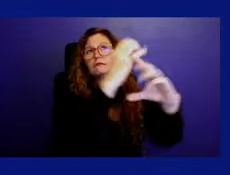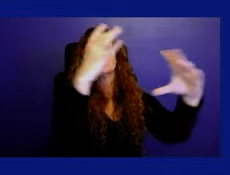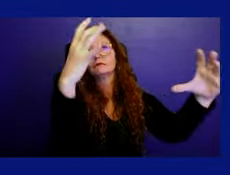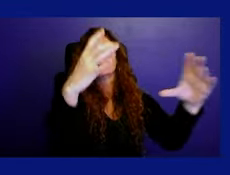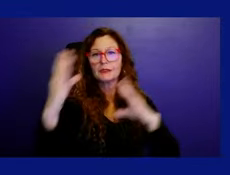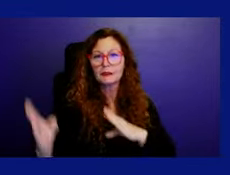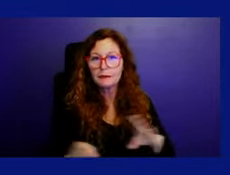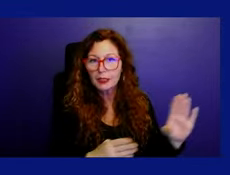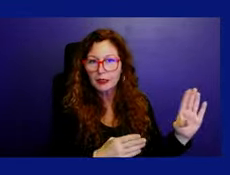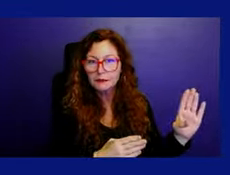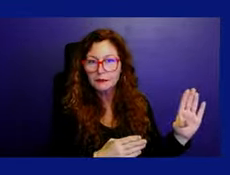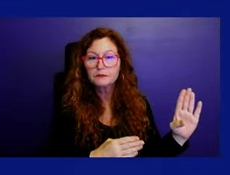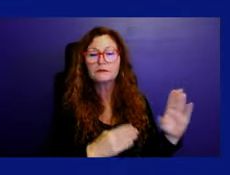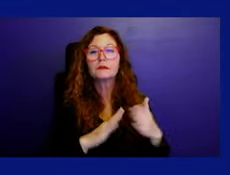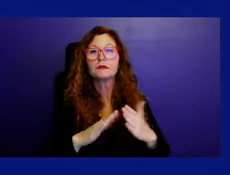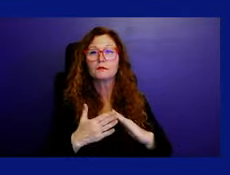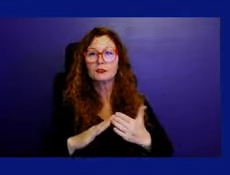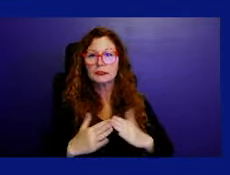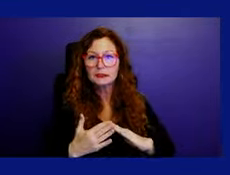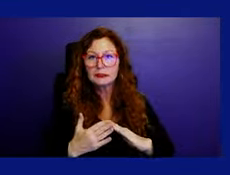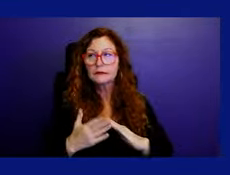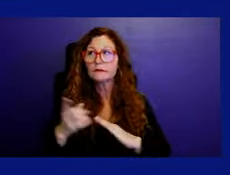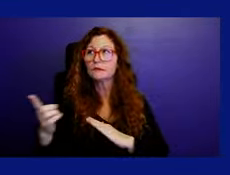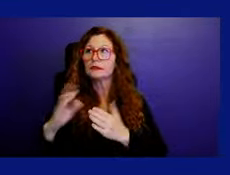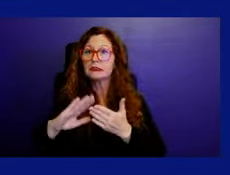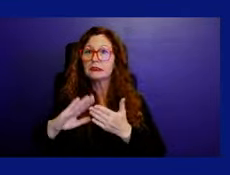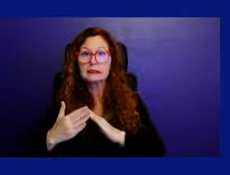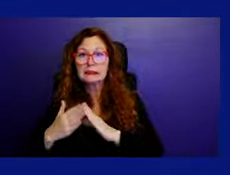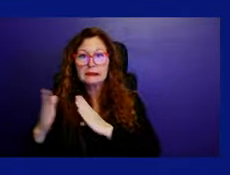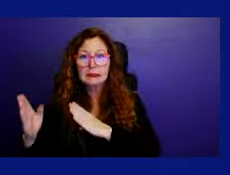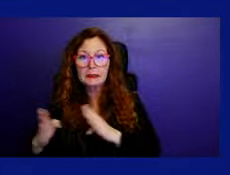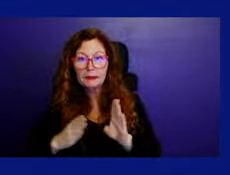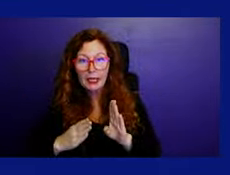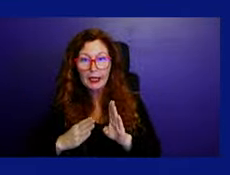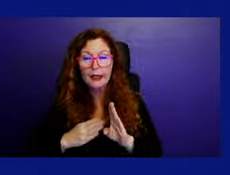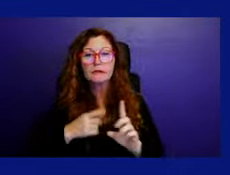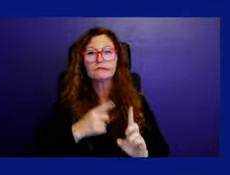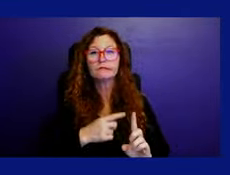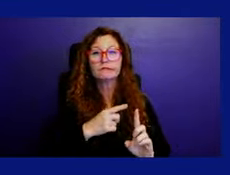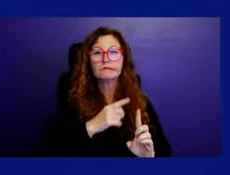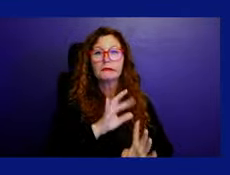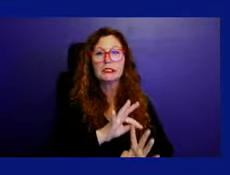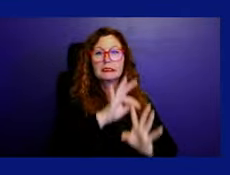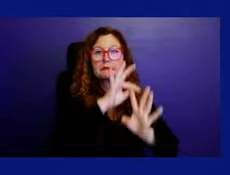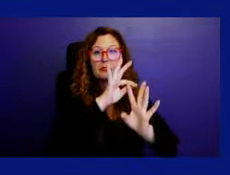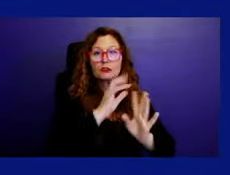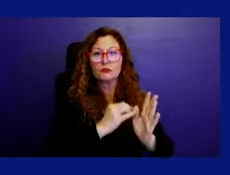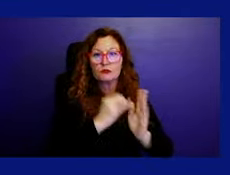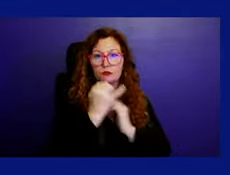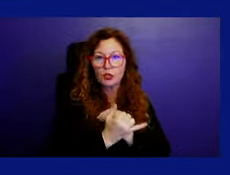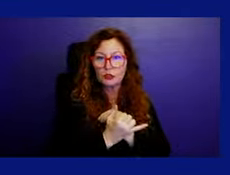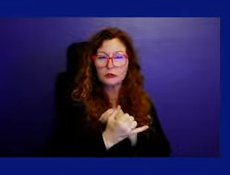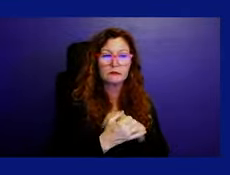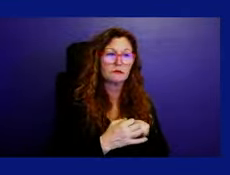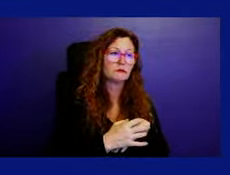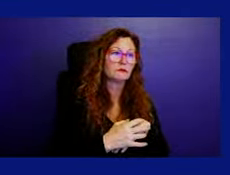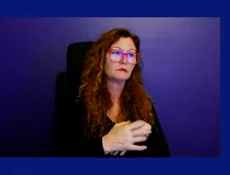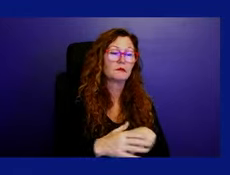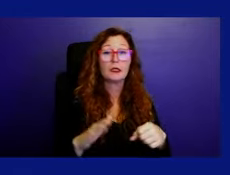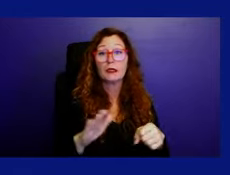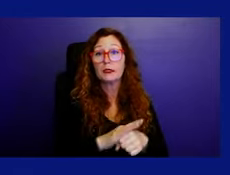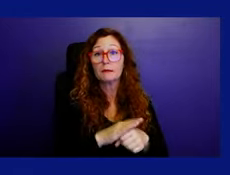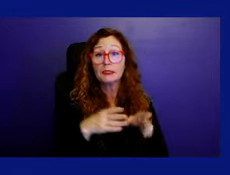done through the city's comprehensive plan and for special projects. So under here is where you see things like complete streets, workforce, housing,